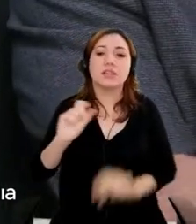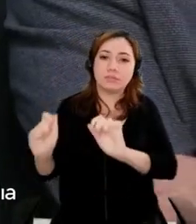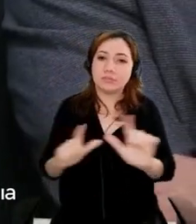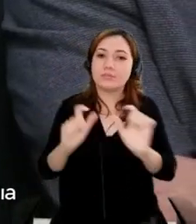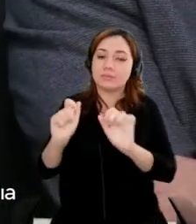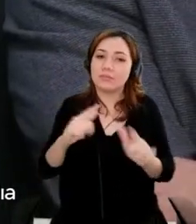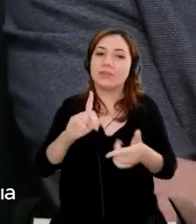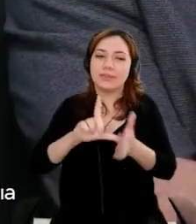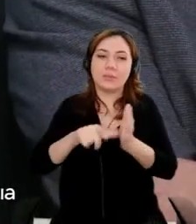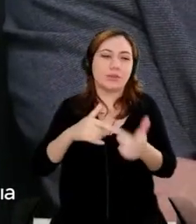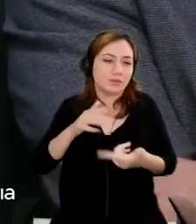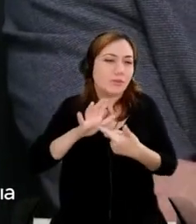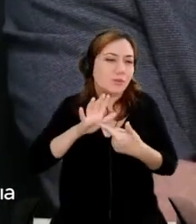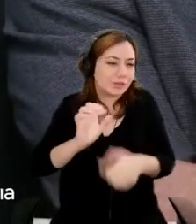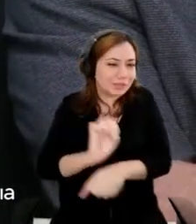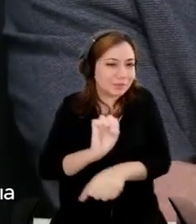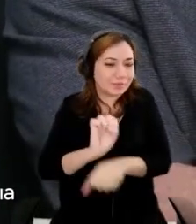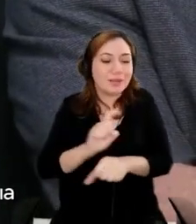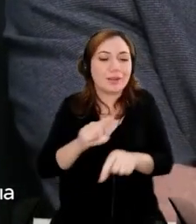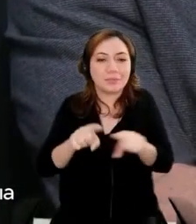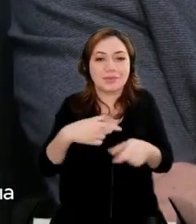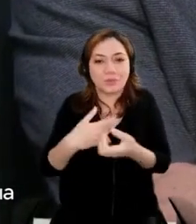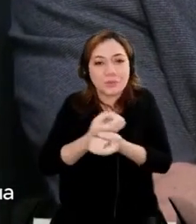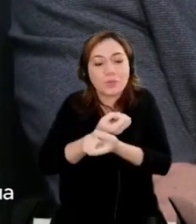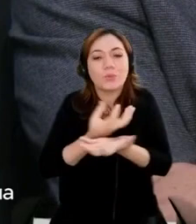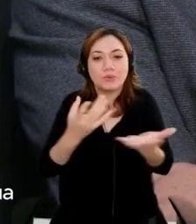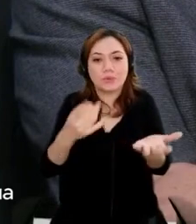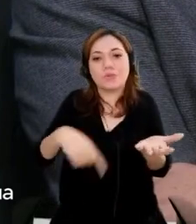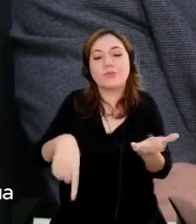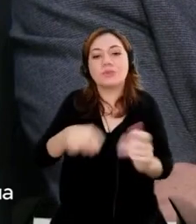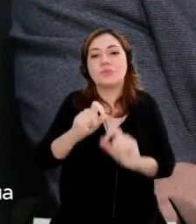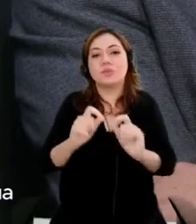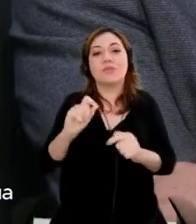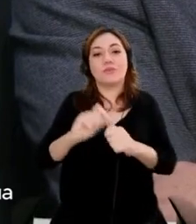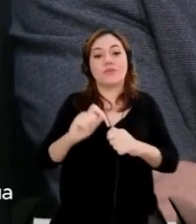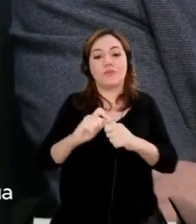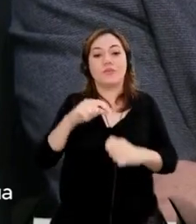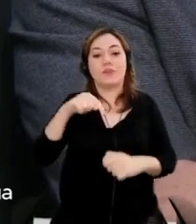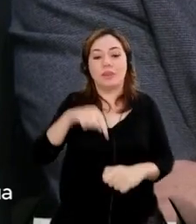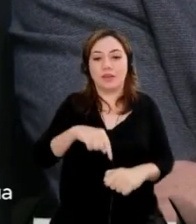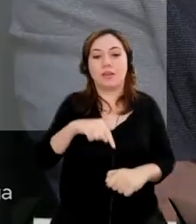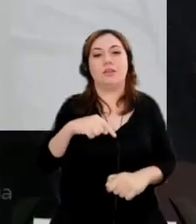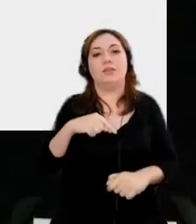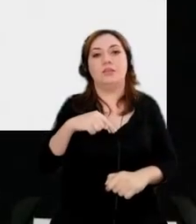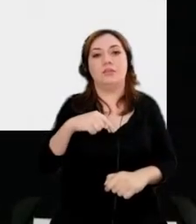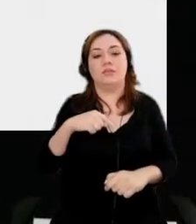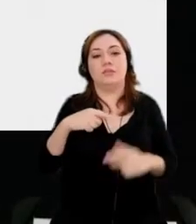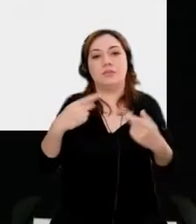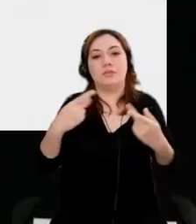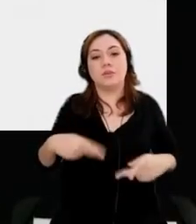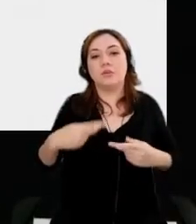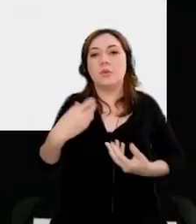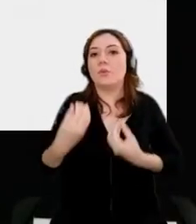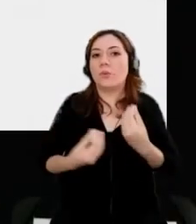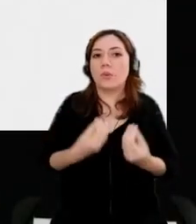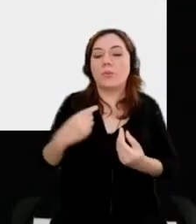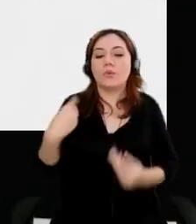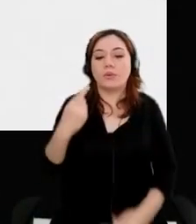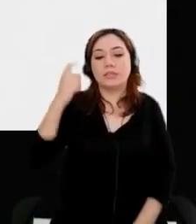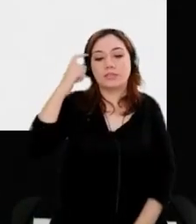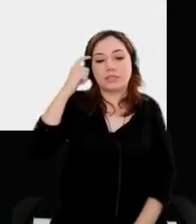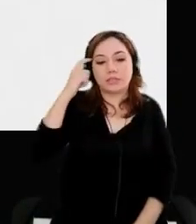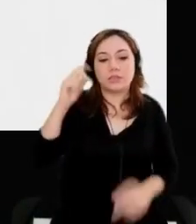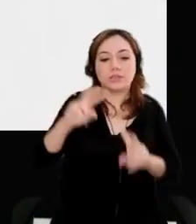I'll share with you guys what we're doing, and then I'll talk about, you know, how we're thinking about the future.